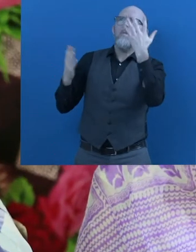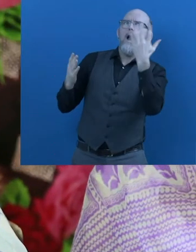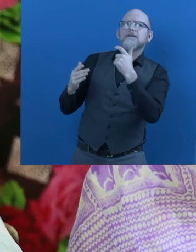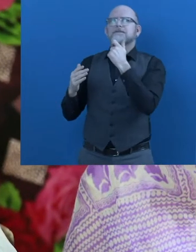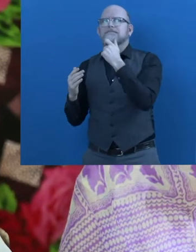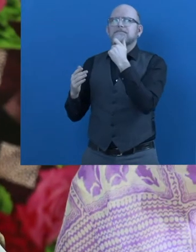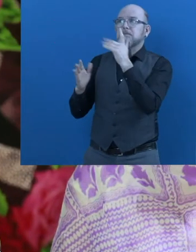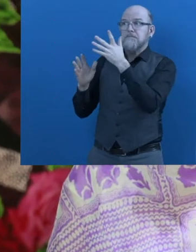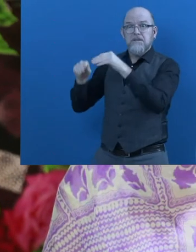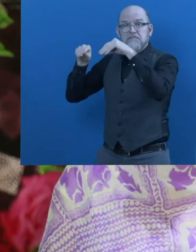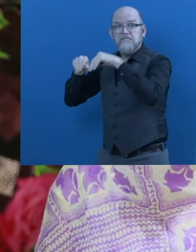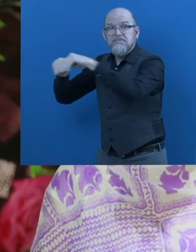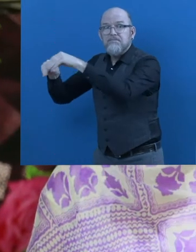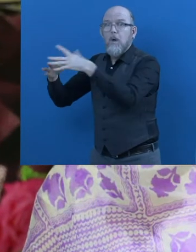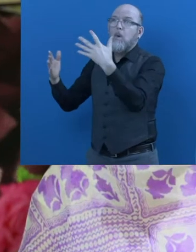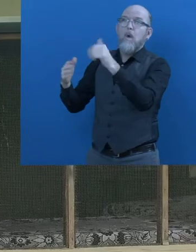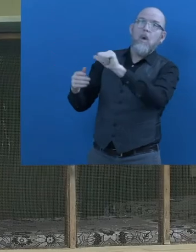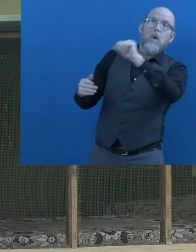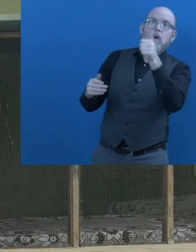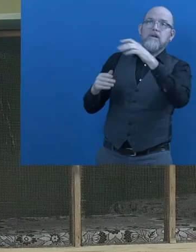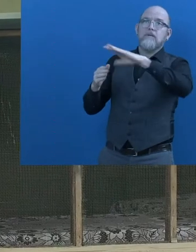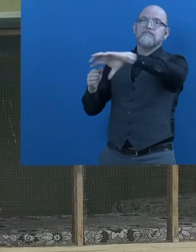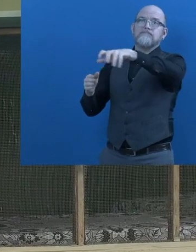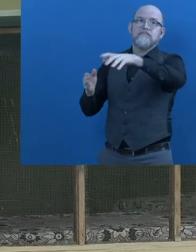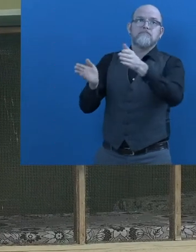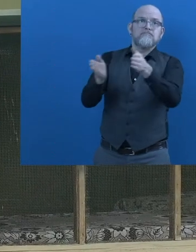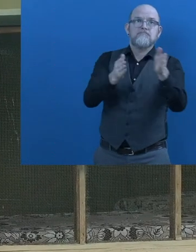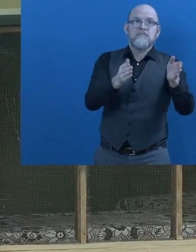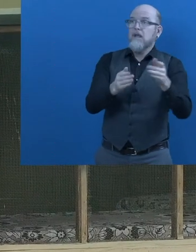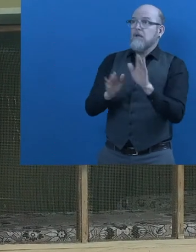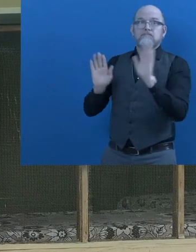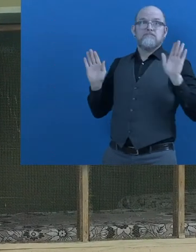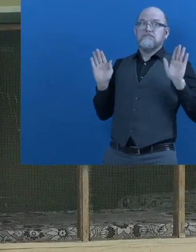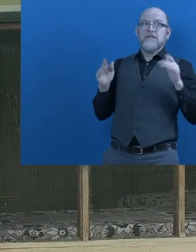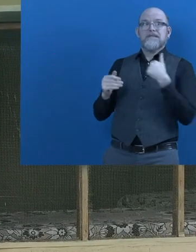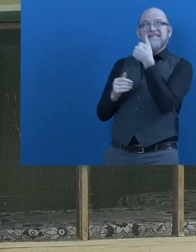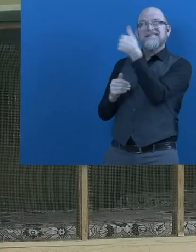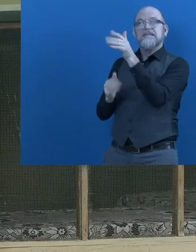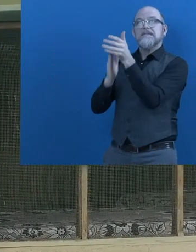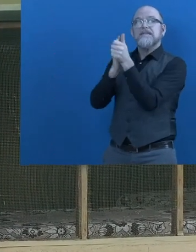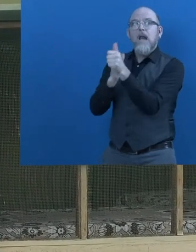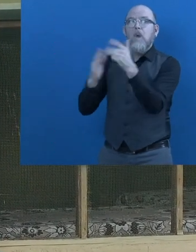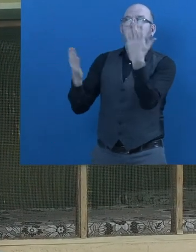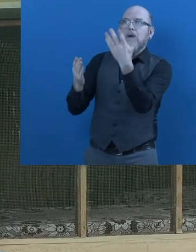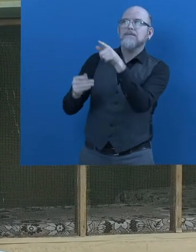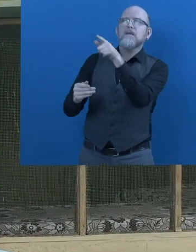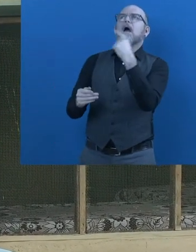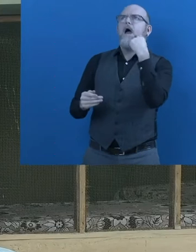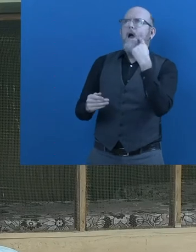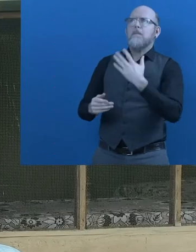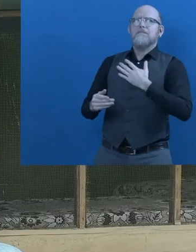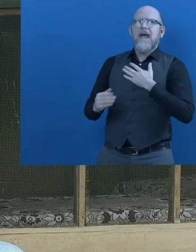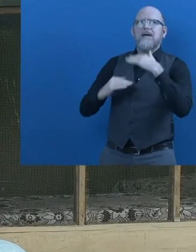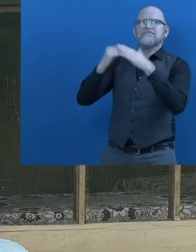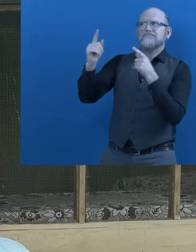farm sector for the off-farm sector. We are identifying their skills then developing their skills then